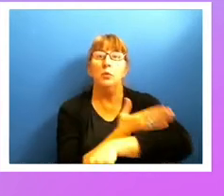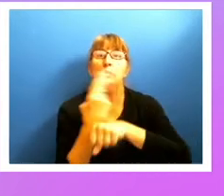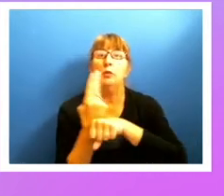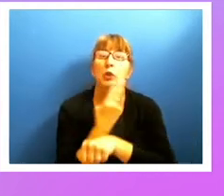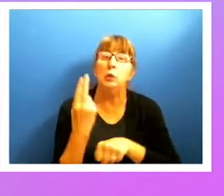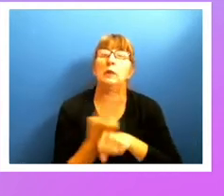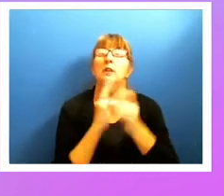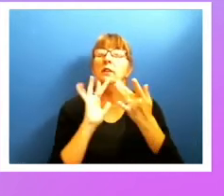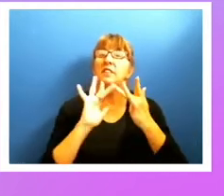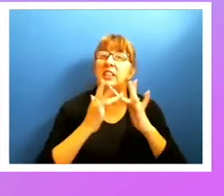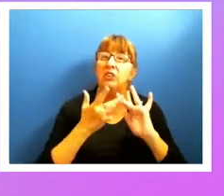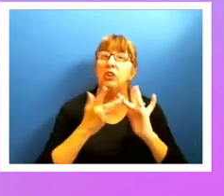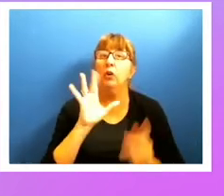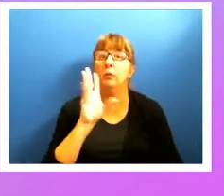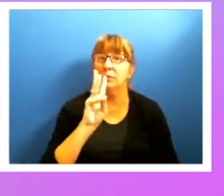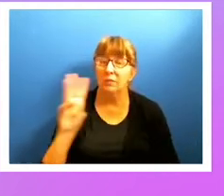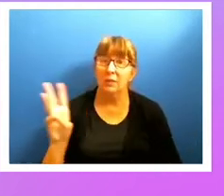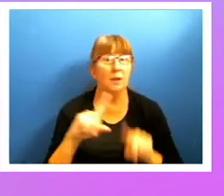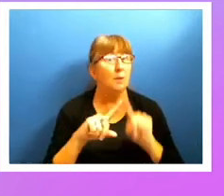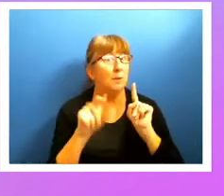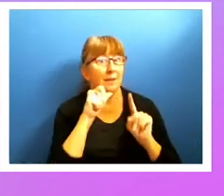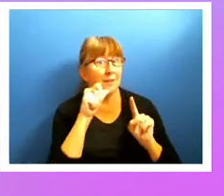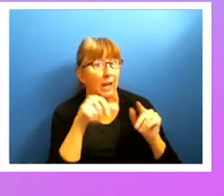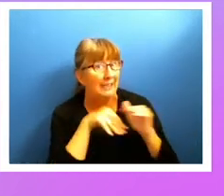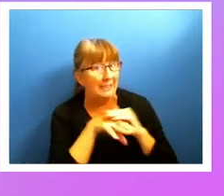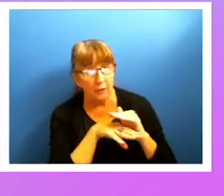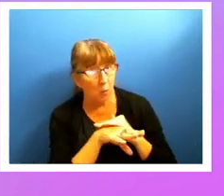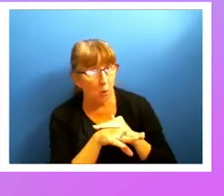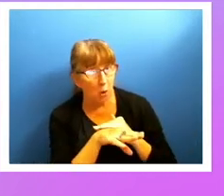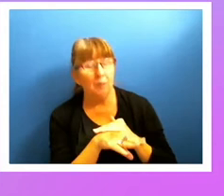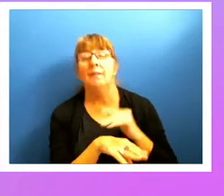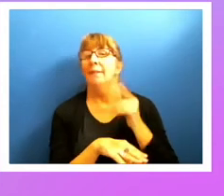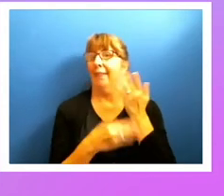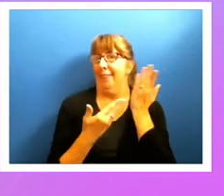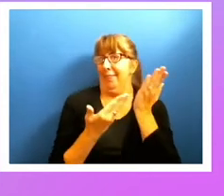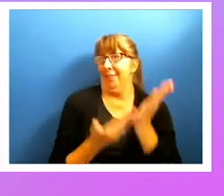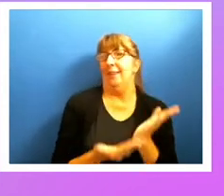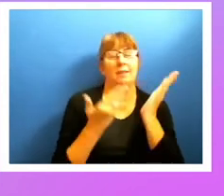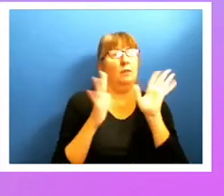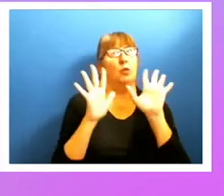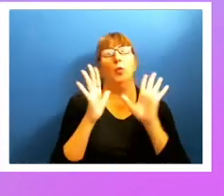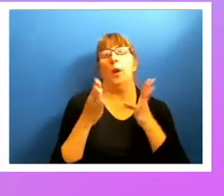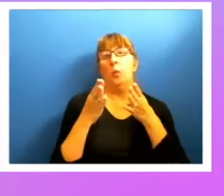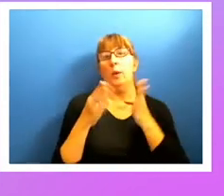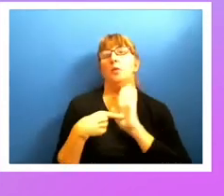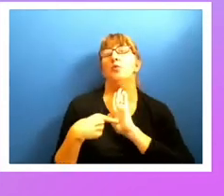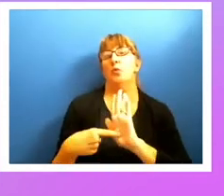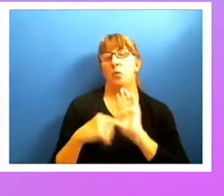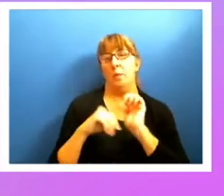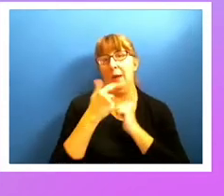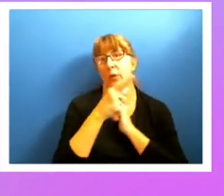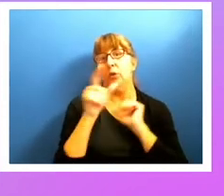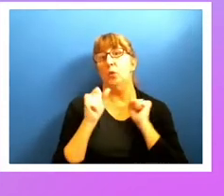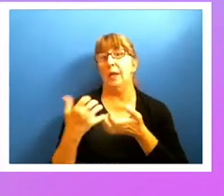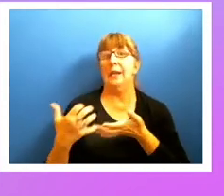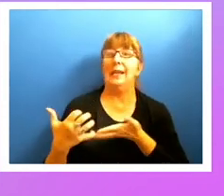of their digital channel, but it's not accessible, this is a very concrete way to not only show them how you can gain money and pay